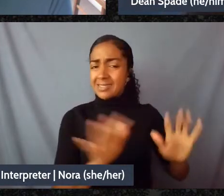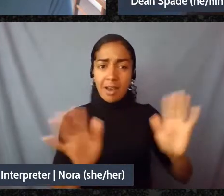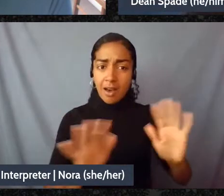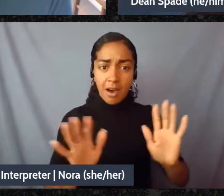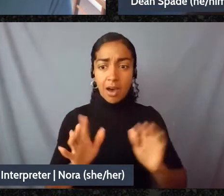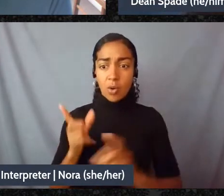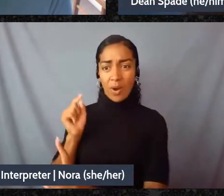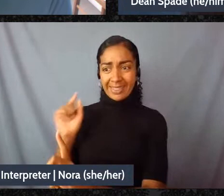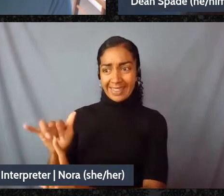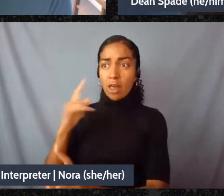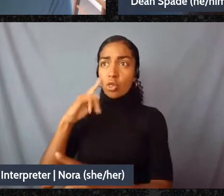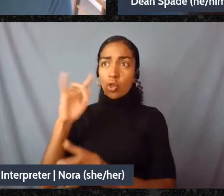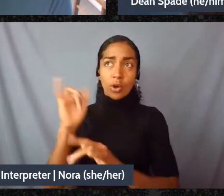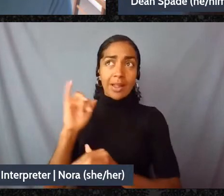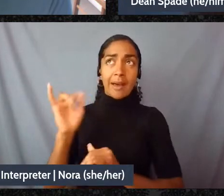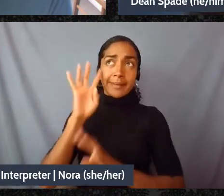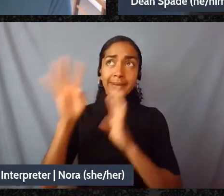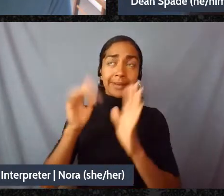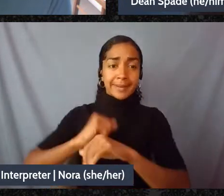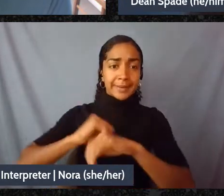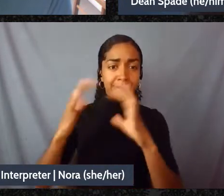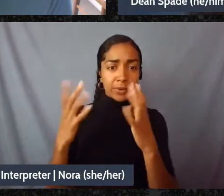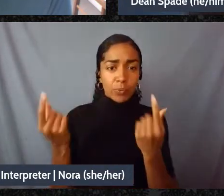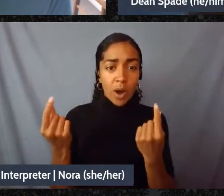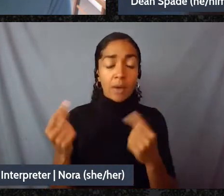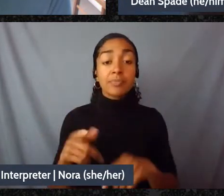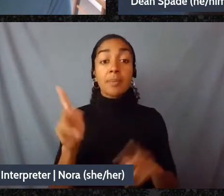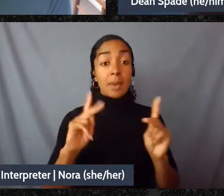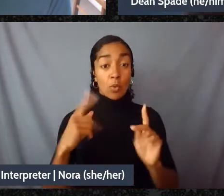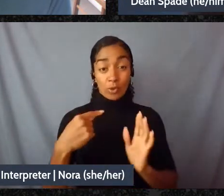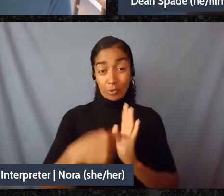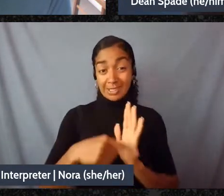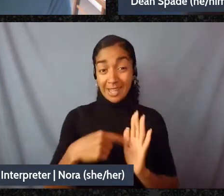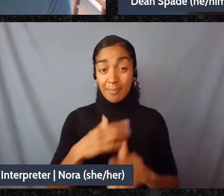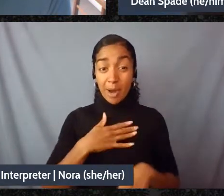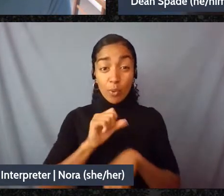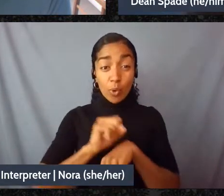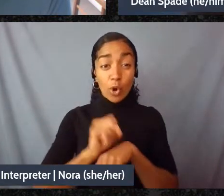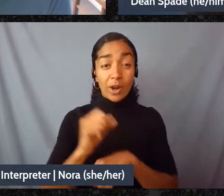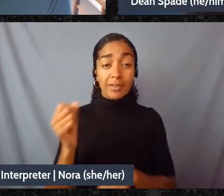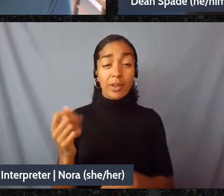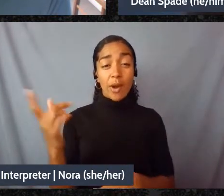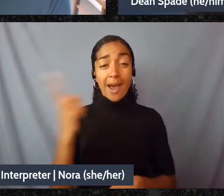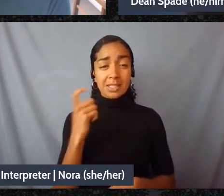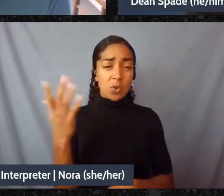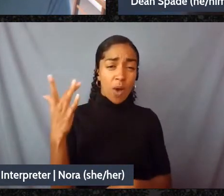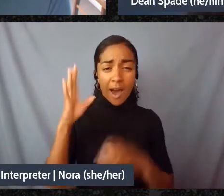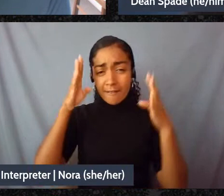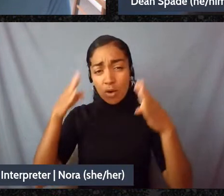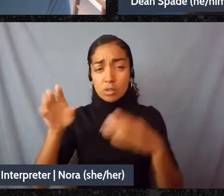criticized my work and been like why this focus on mutual aid it's letting the government off the hook